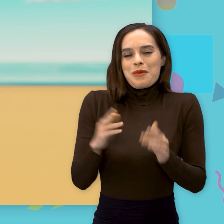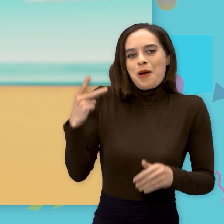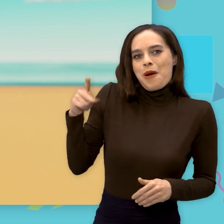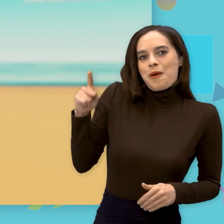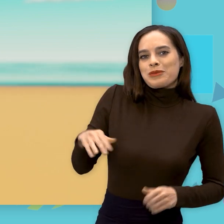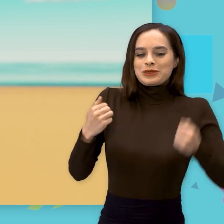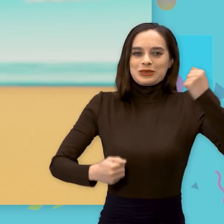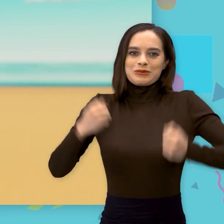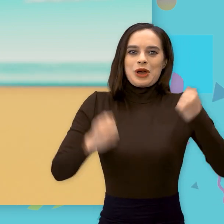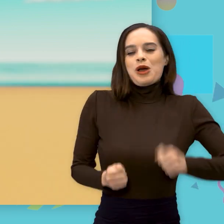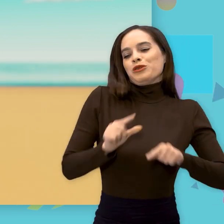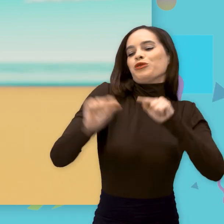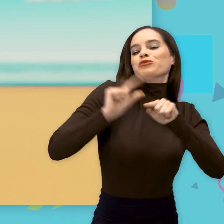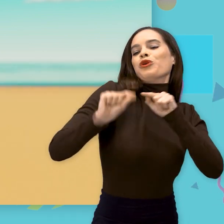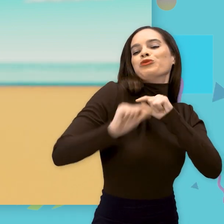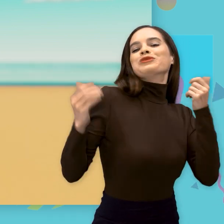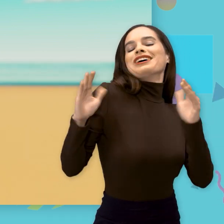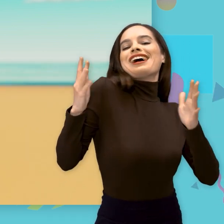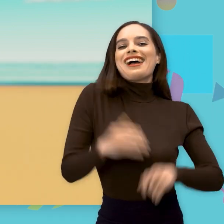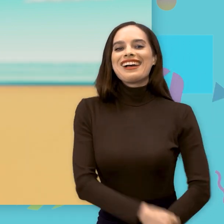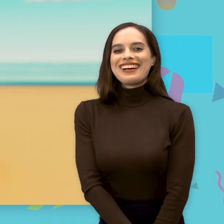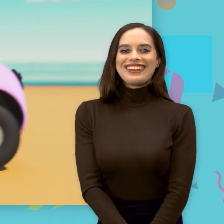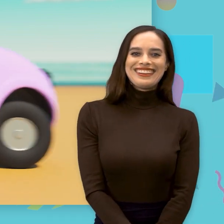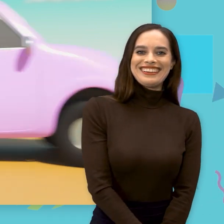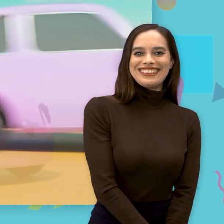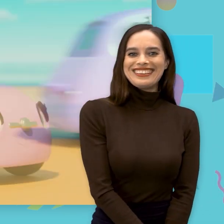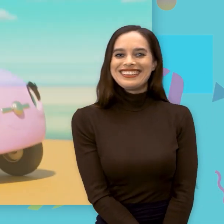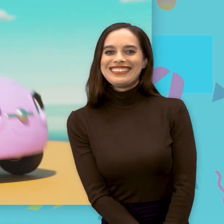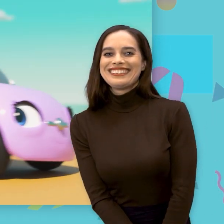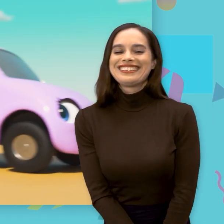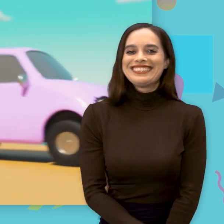I'm a little purple car, vroom, vroom, yay!